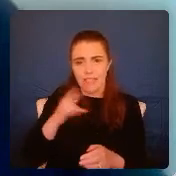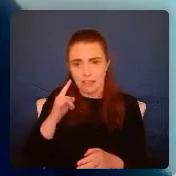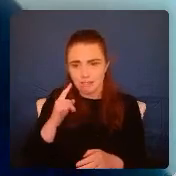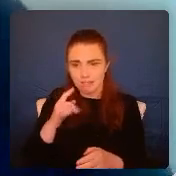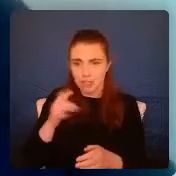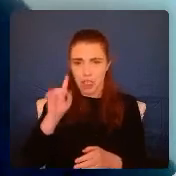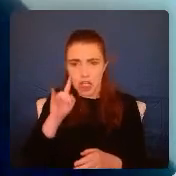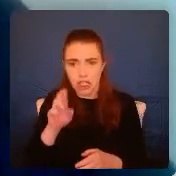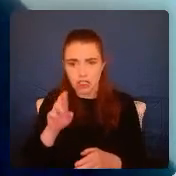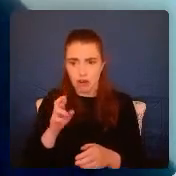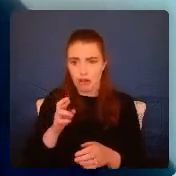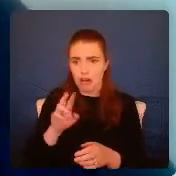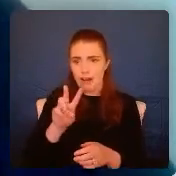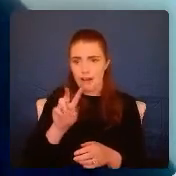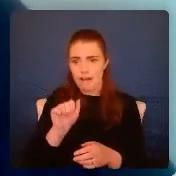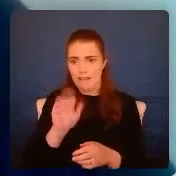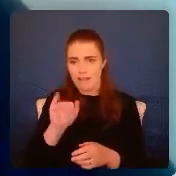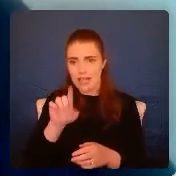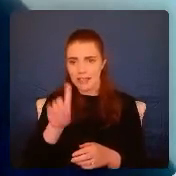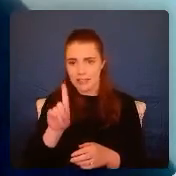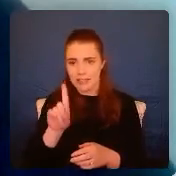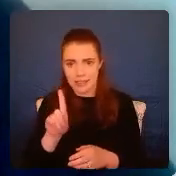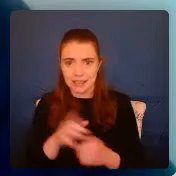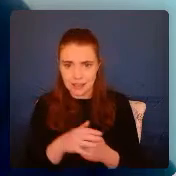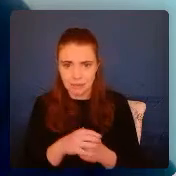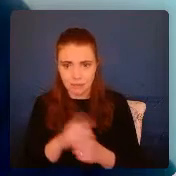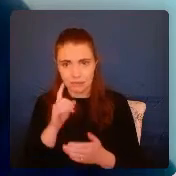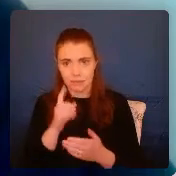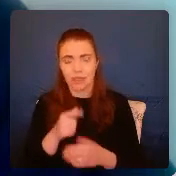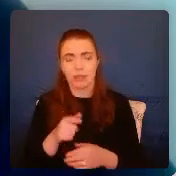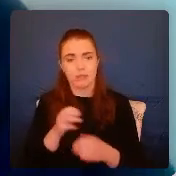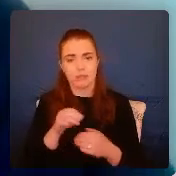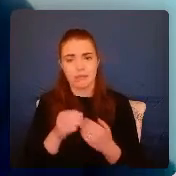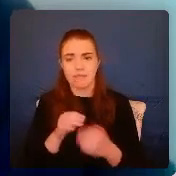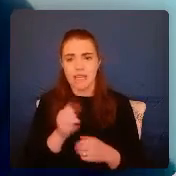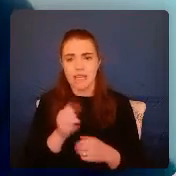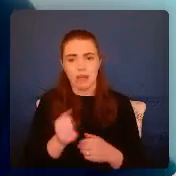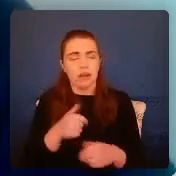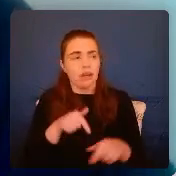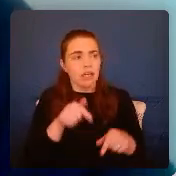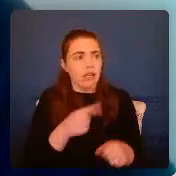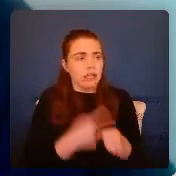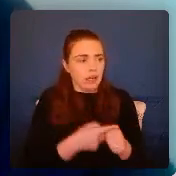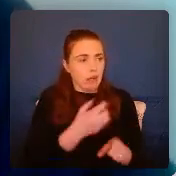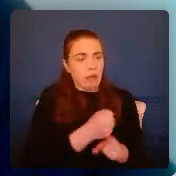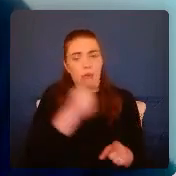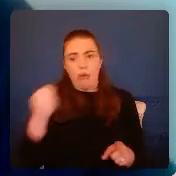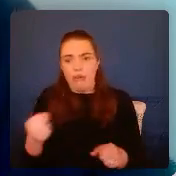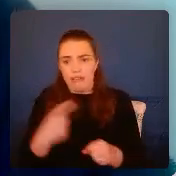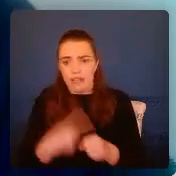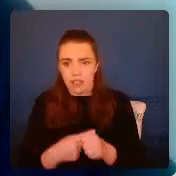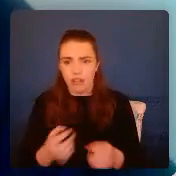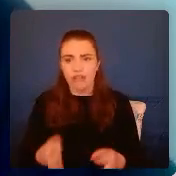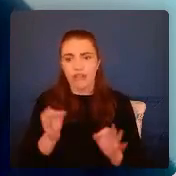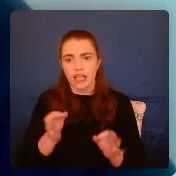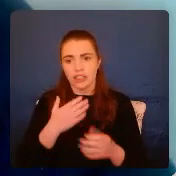So this is Mary's story. Oh, here we go again, being moved to another placement. Great, just what